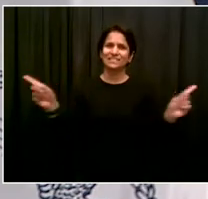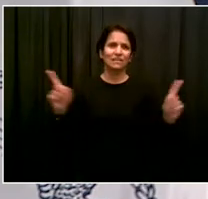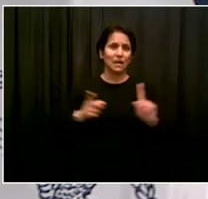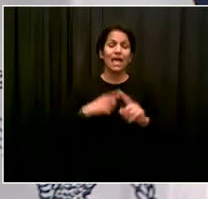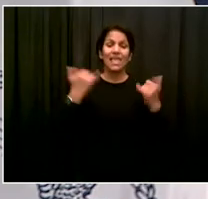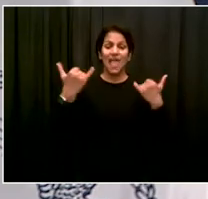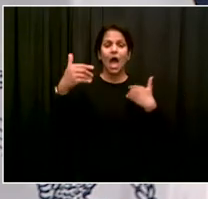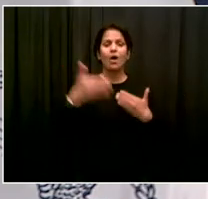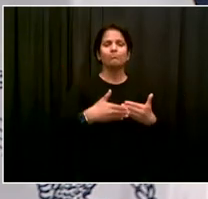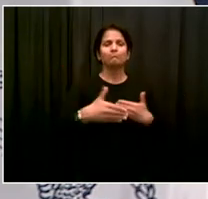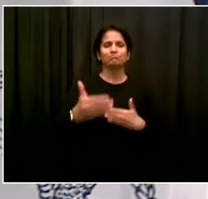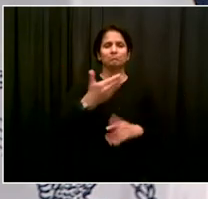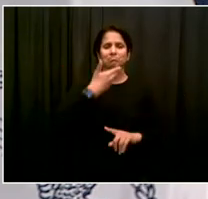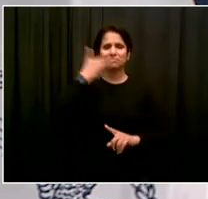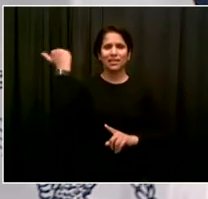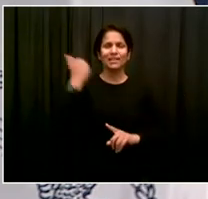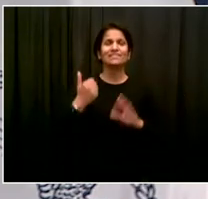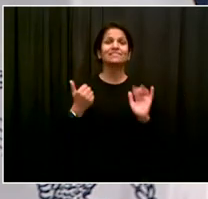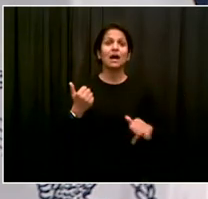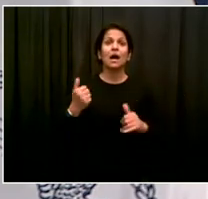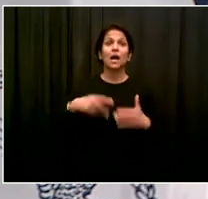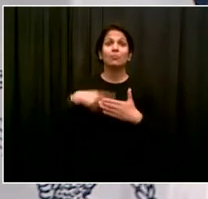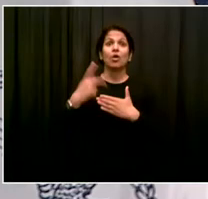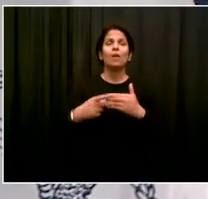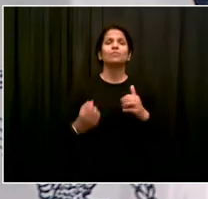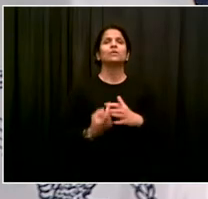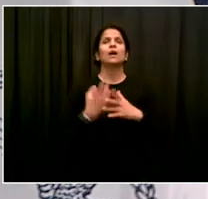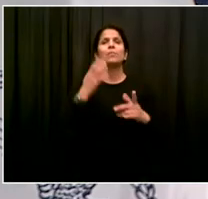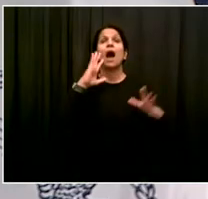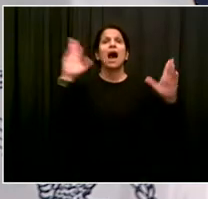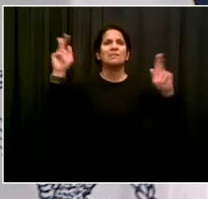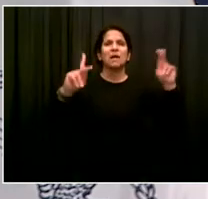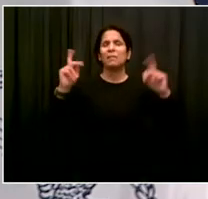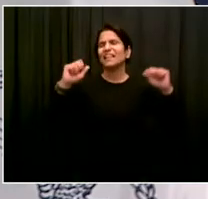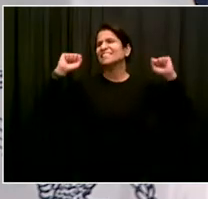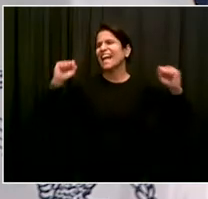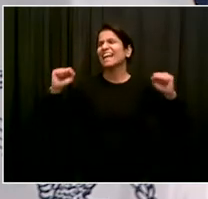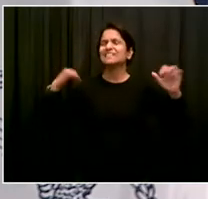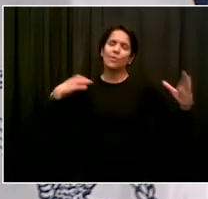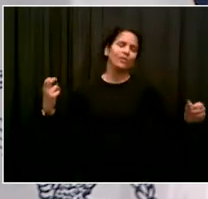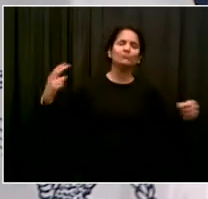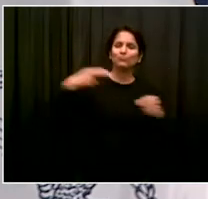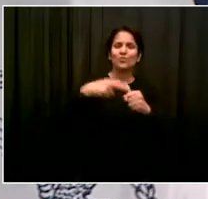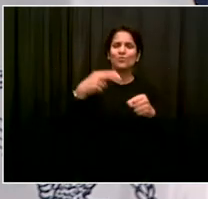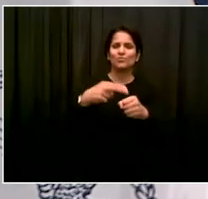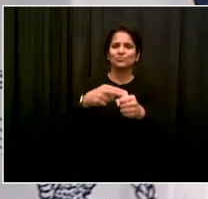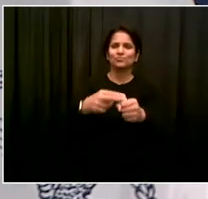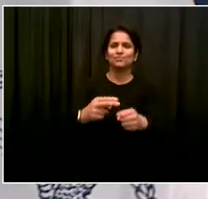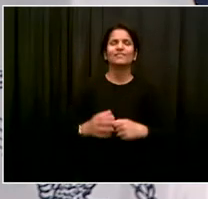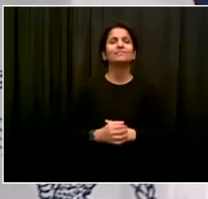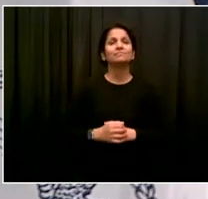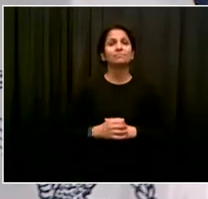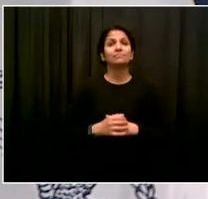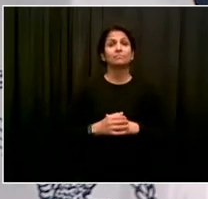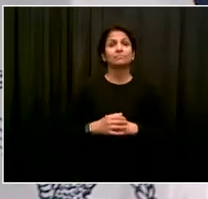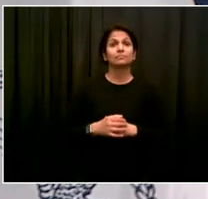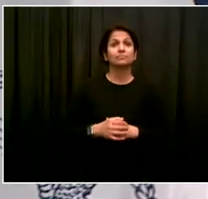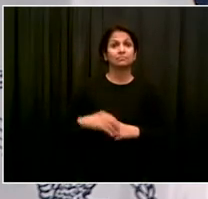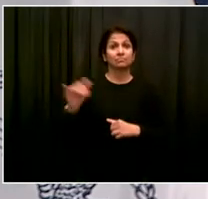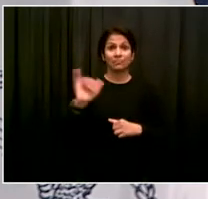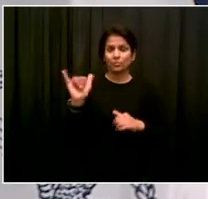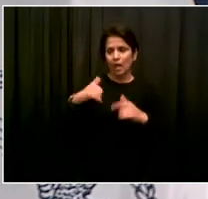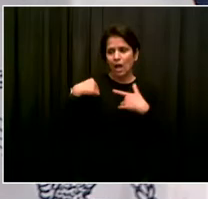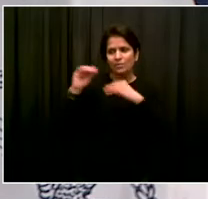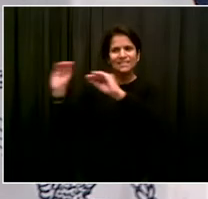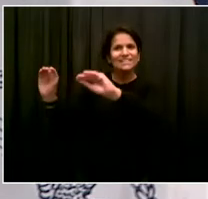instantly. I think the more we educate people, the more and more people come into it and then keep building towards citywide and make this